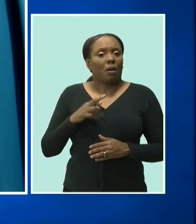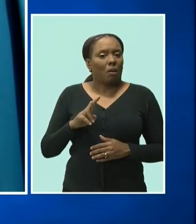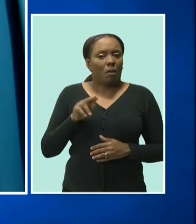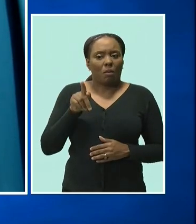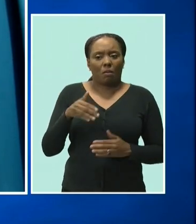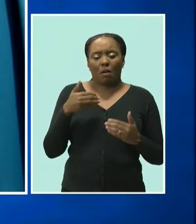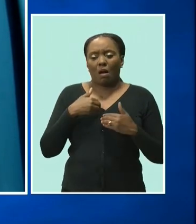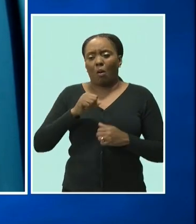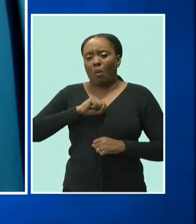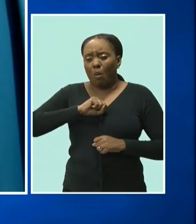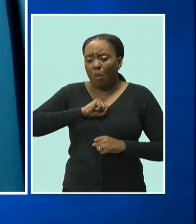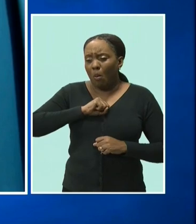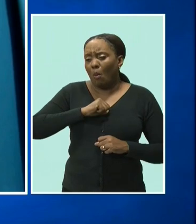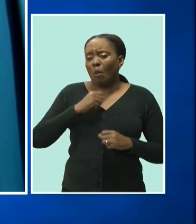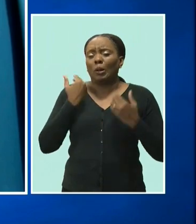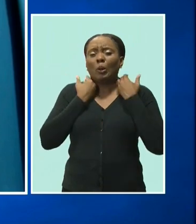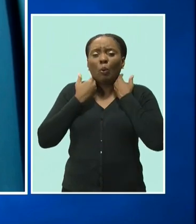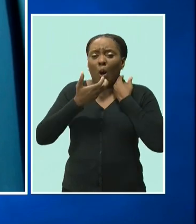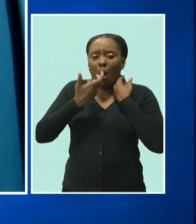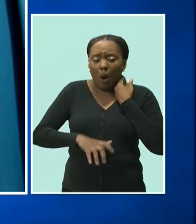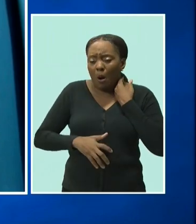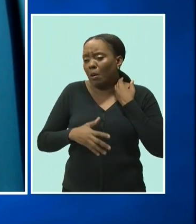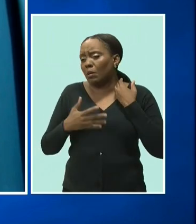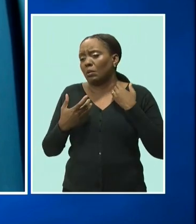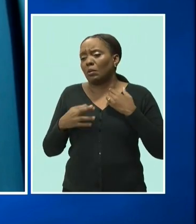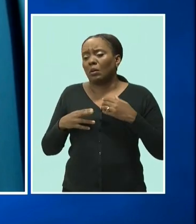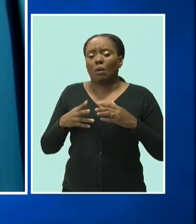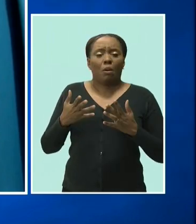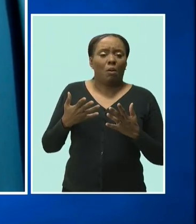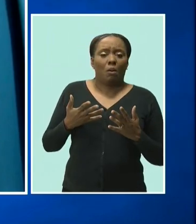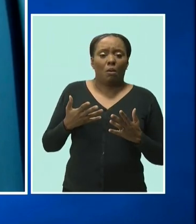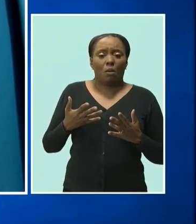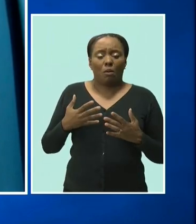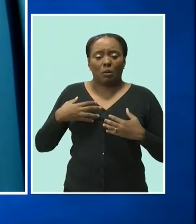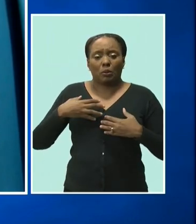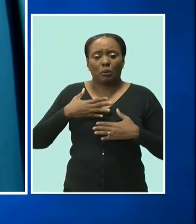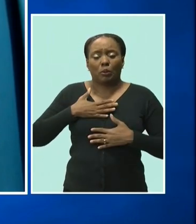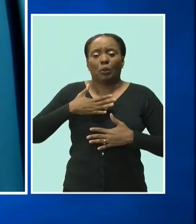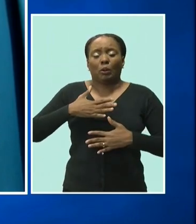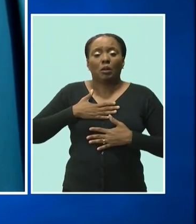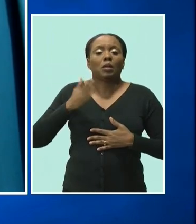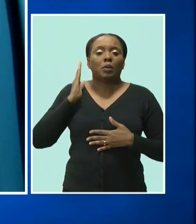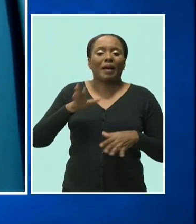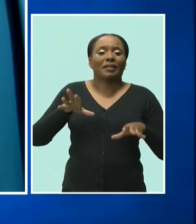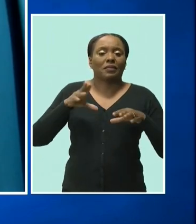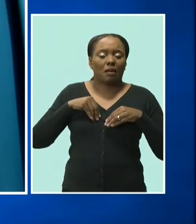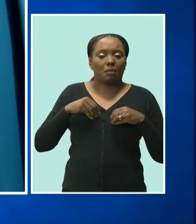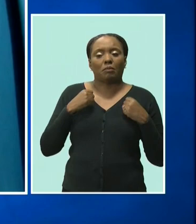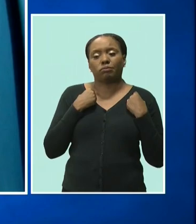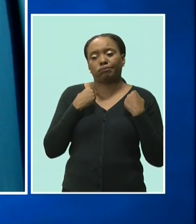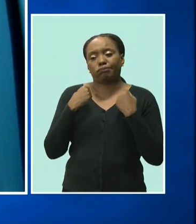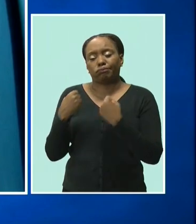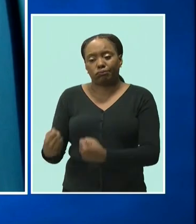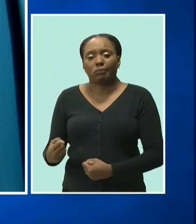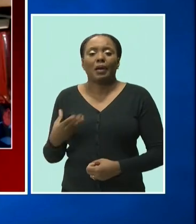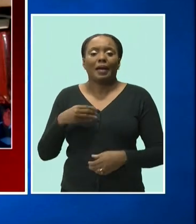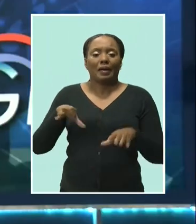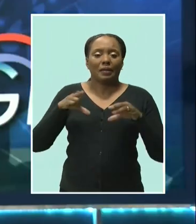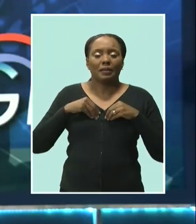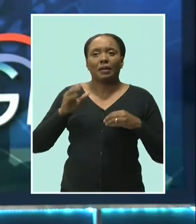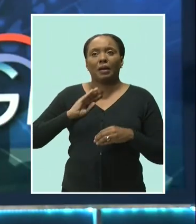need for escalation of care, that these persons would accept the transport and certainly accept the cure.